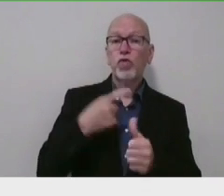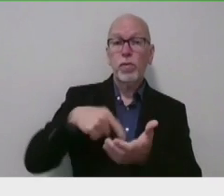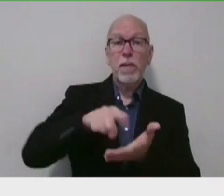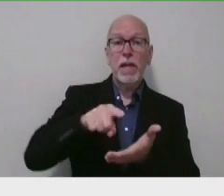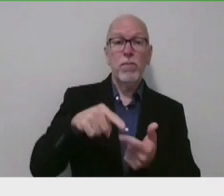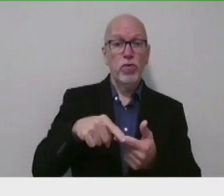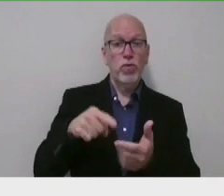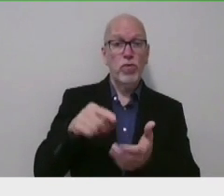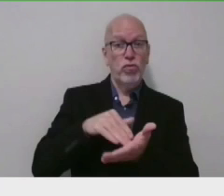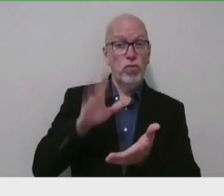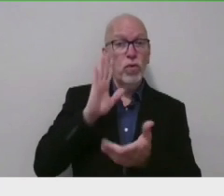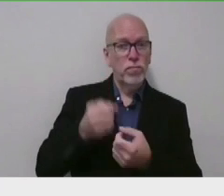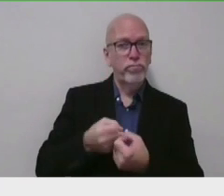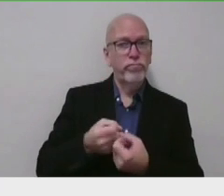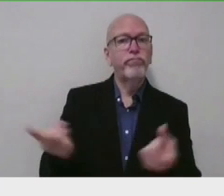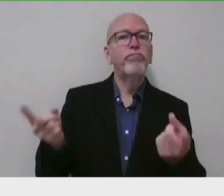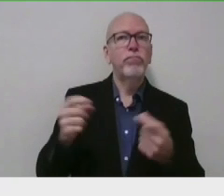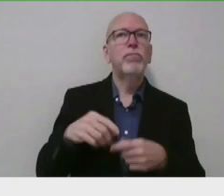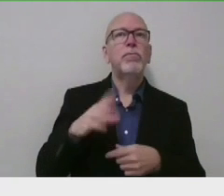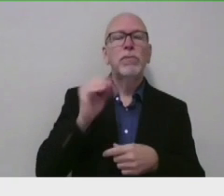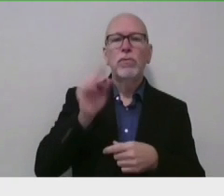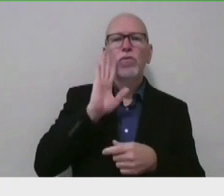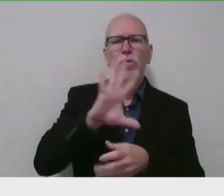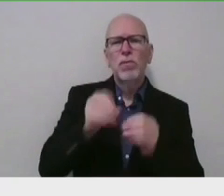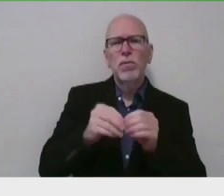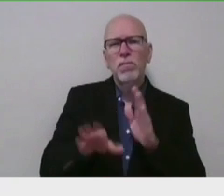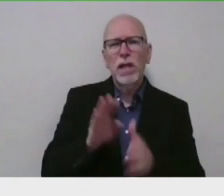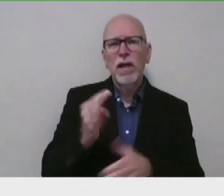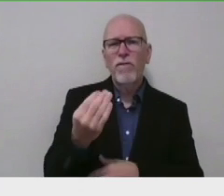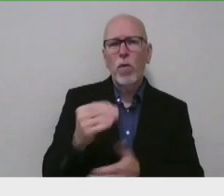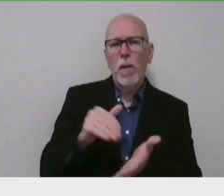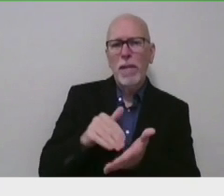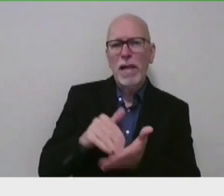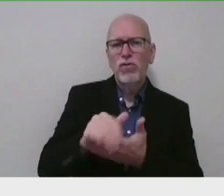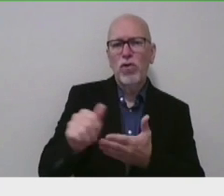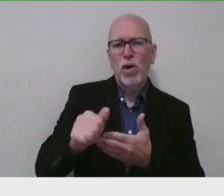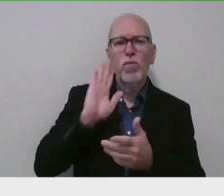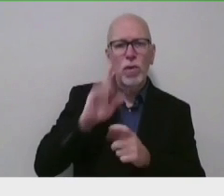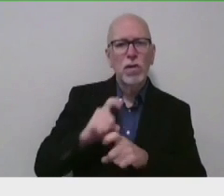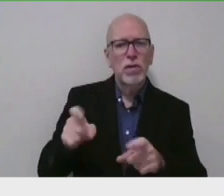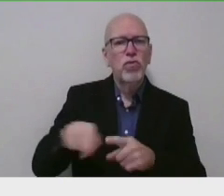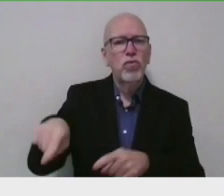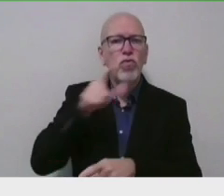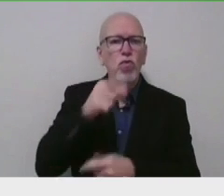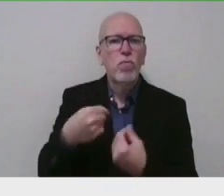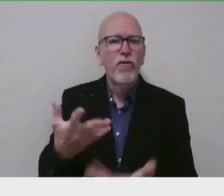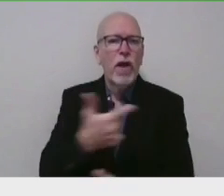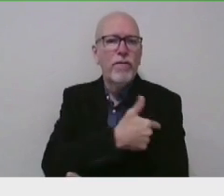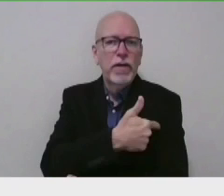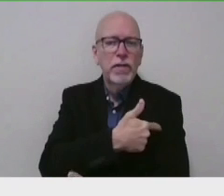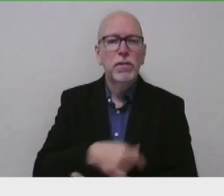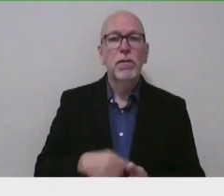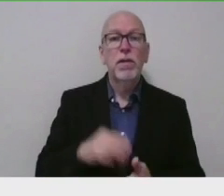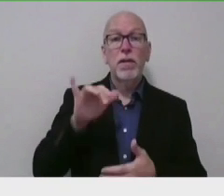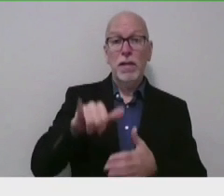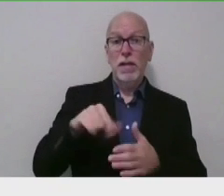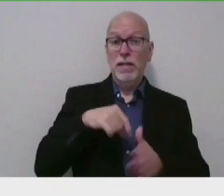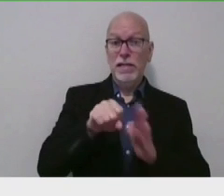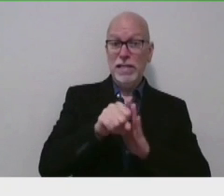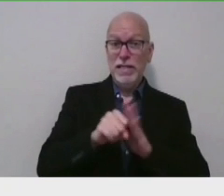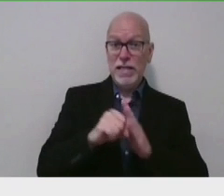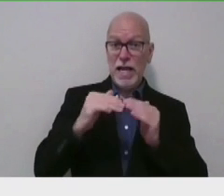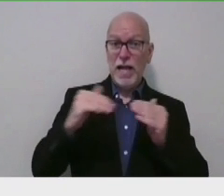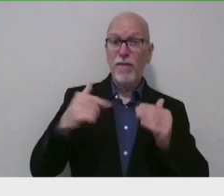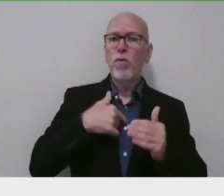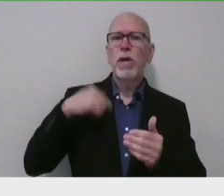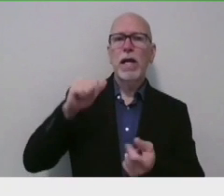forthcoming and are anticipated to total more than $14 million. By taking on this role at the state level, we are able to reduce the